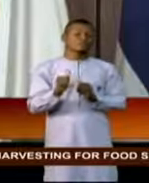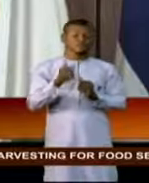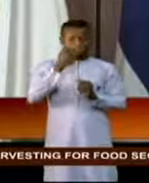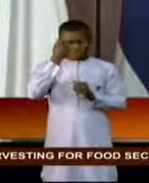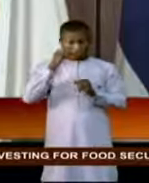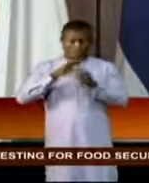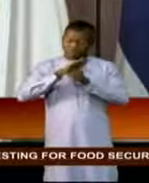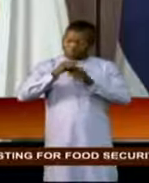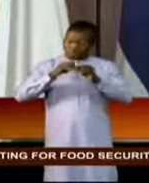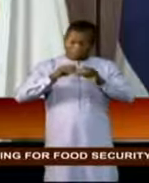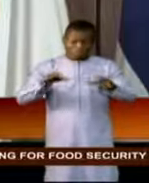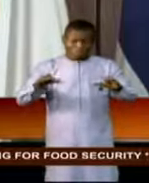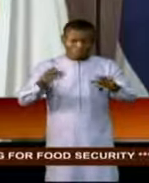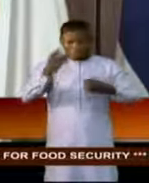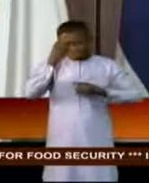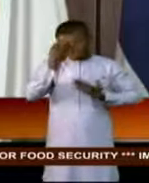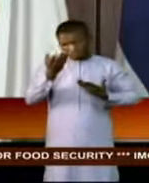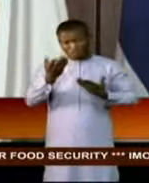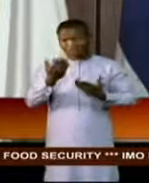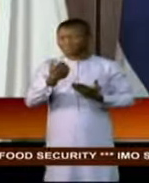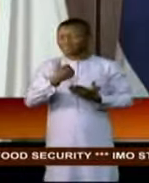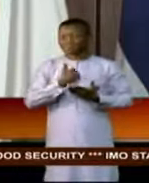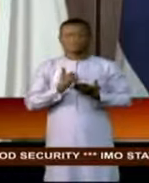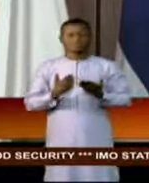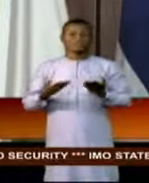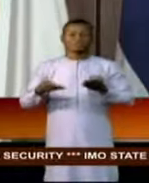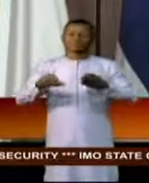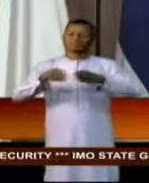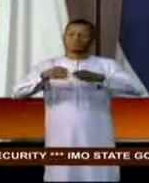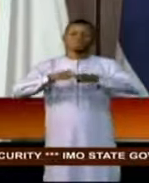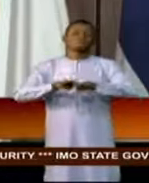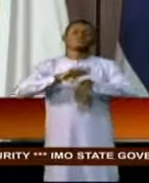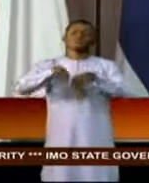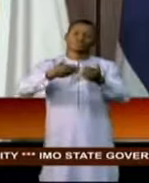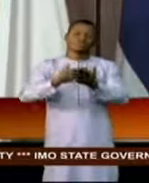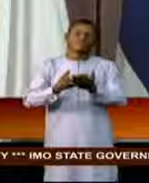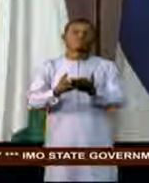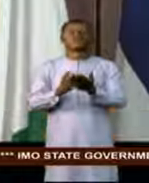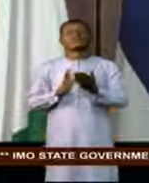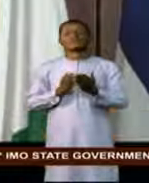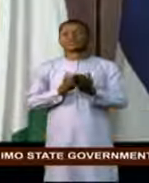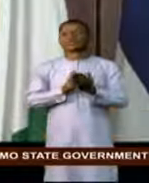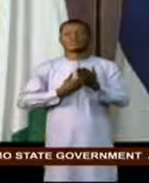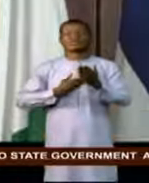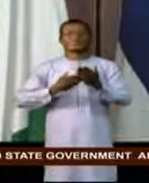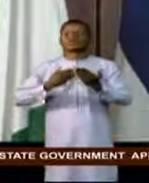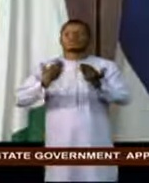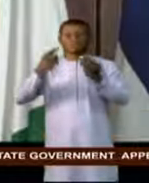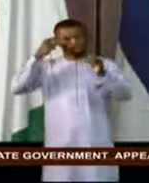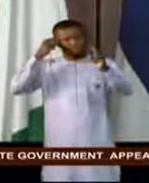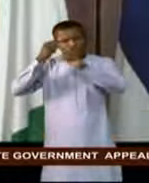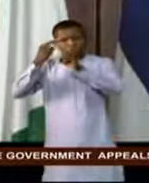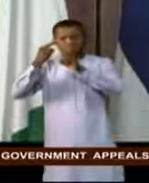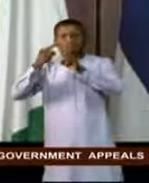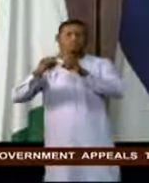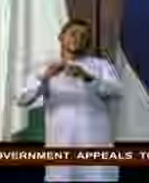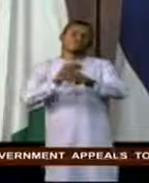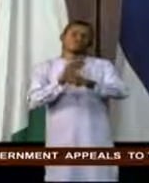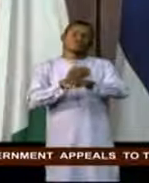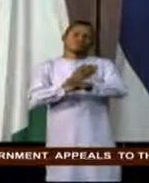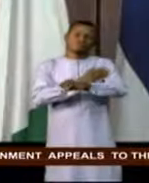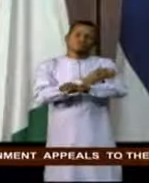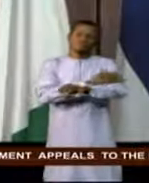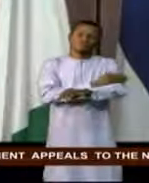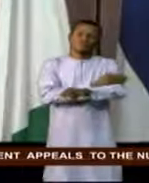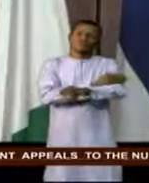has altered our socio-economic dynamics and threatened to derail our progress on